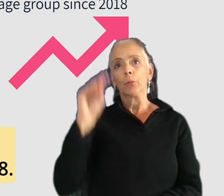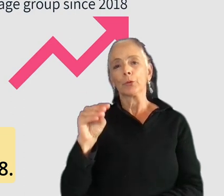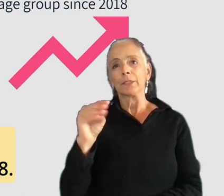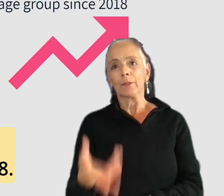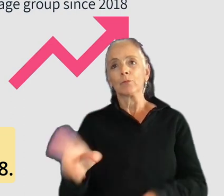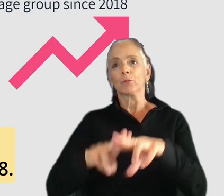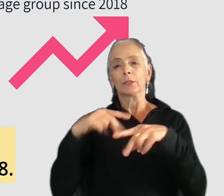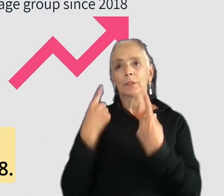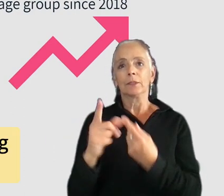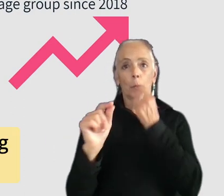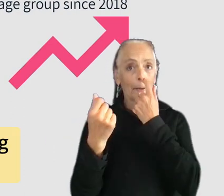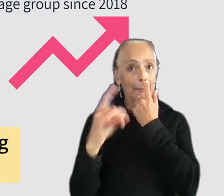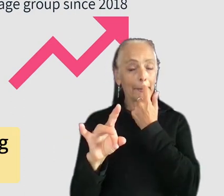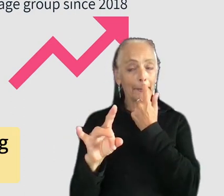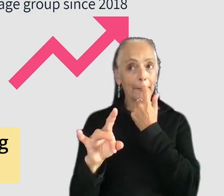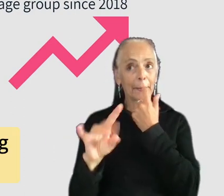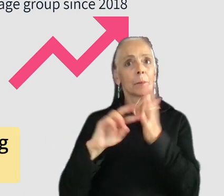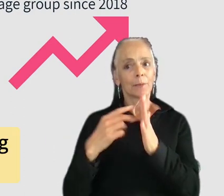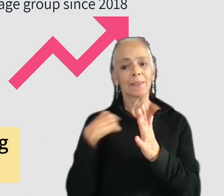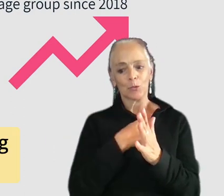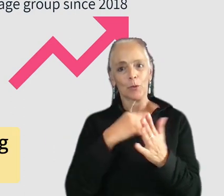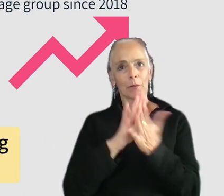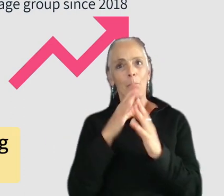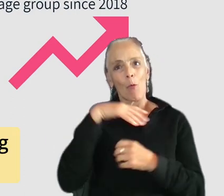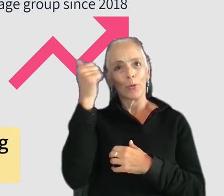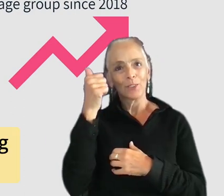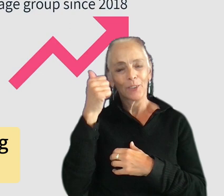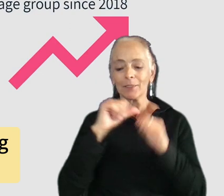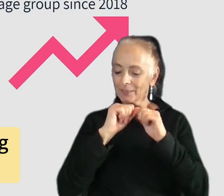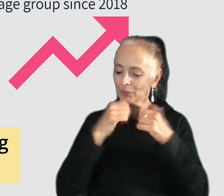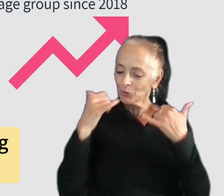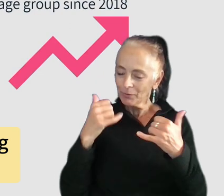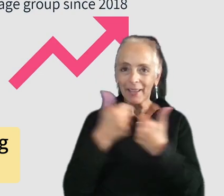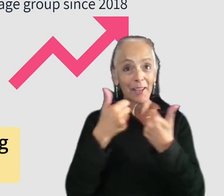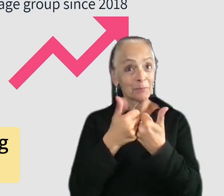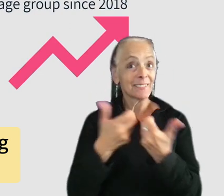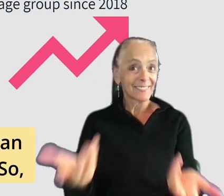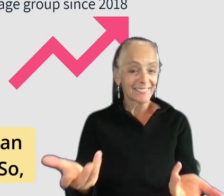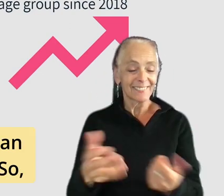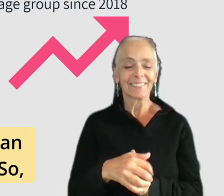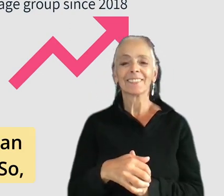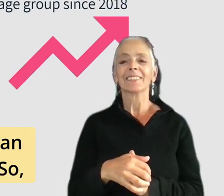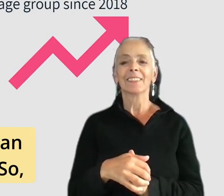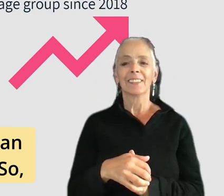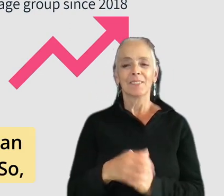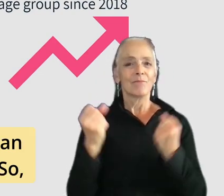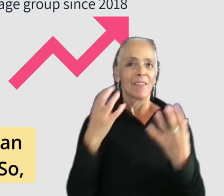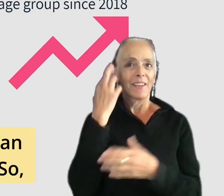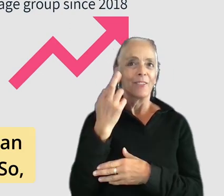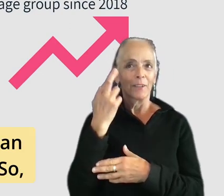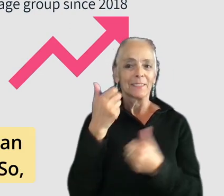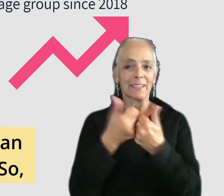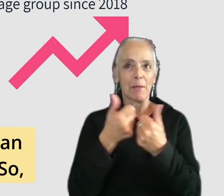2018. We are getting older and we are continuing to play video games as we do so. And there are lots of reasons that